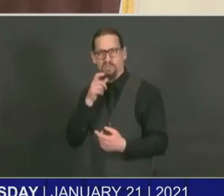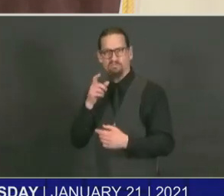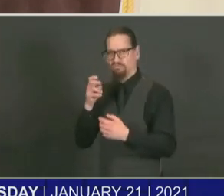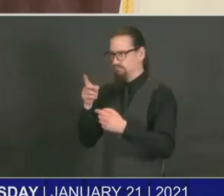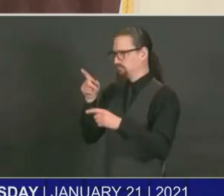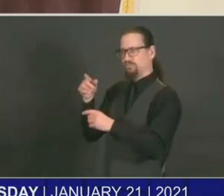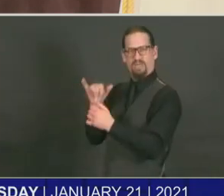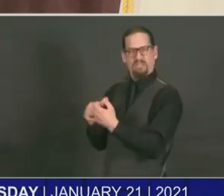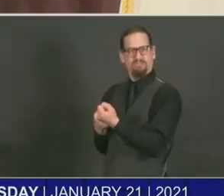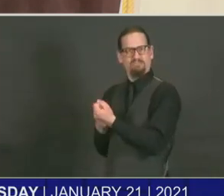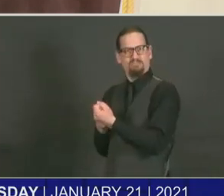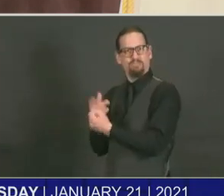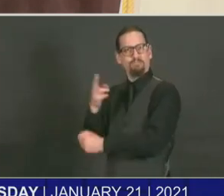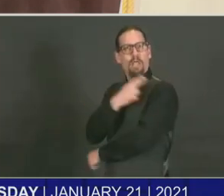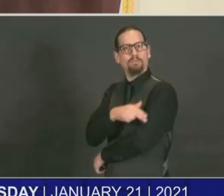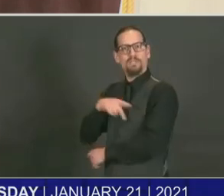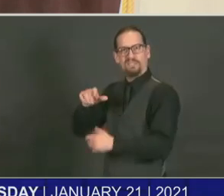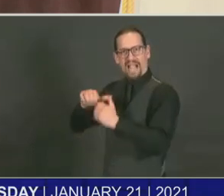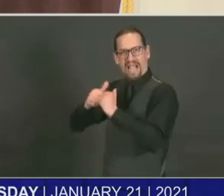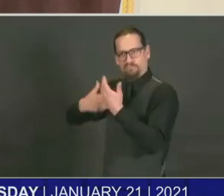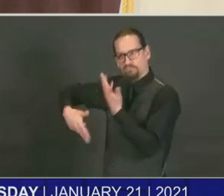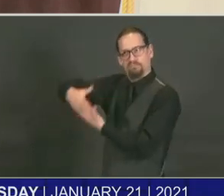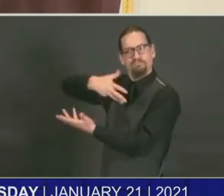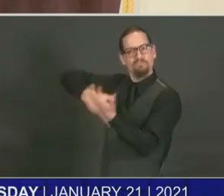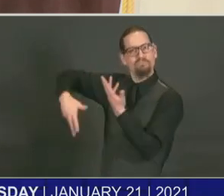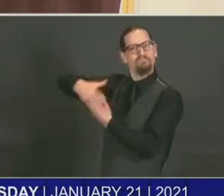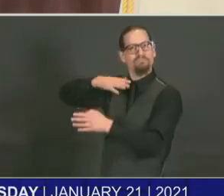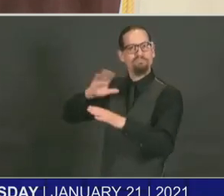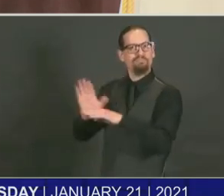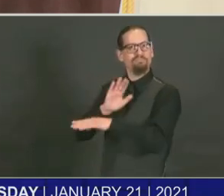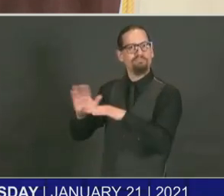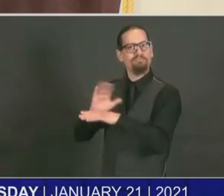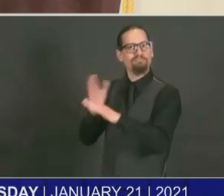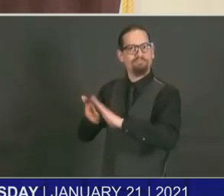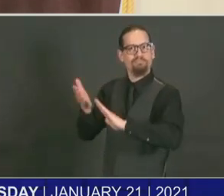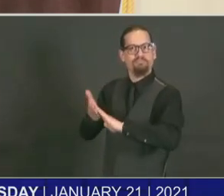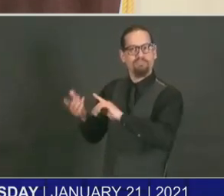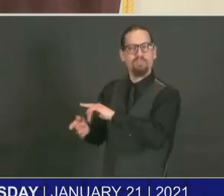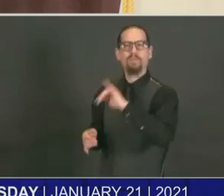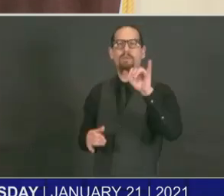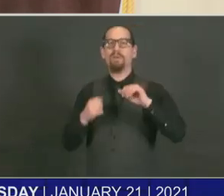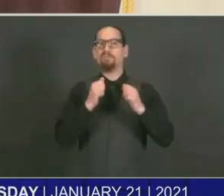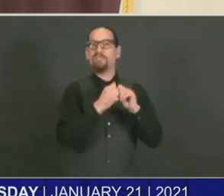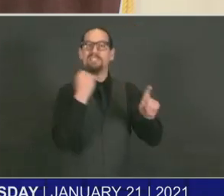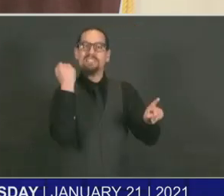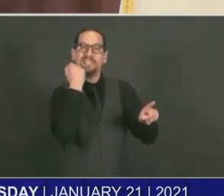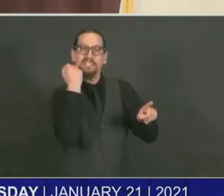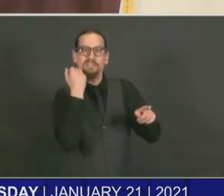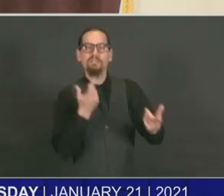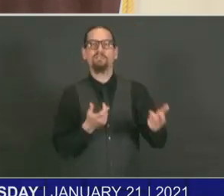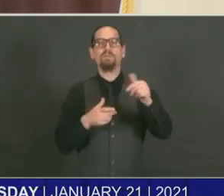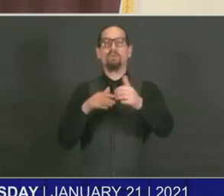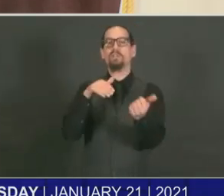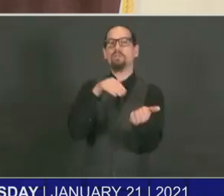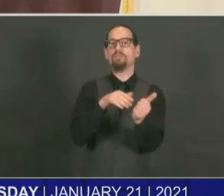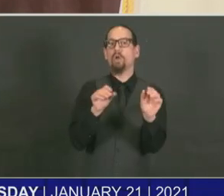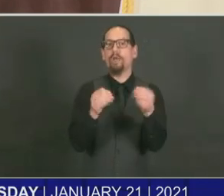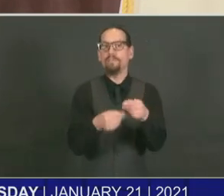outpatient providers, primary care, dentists, behavioral health care providers.